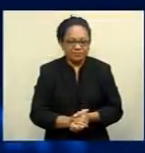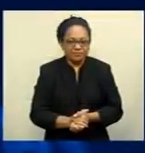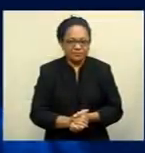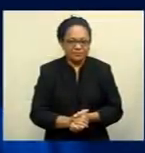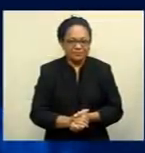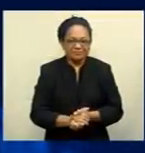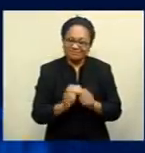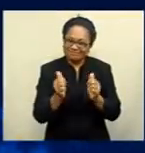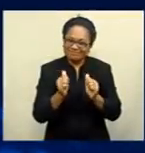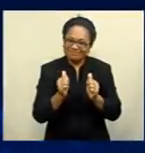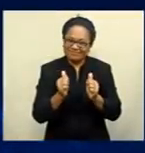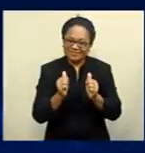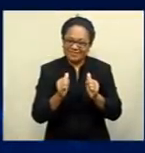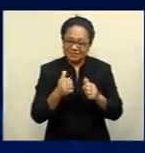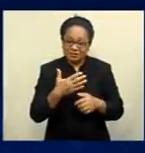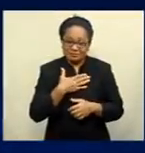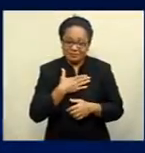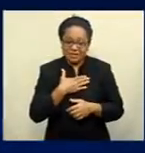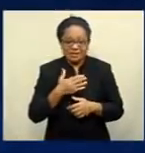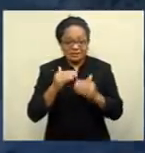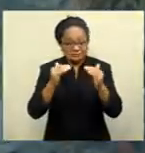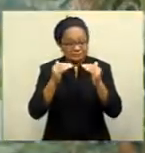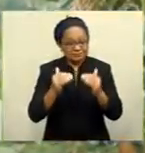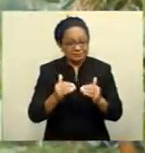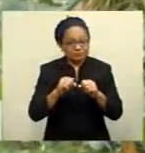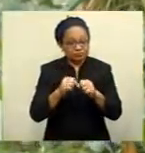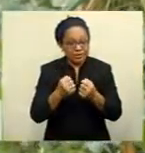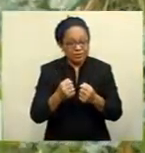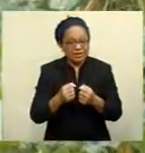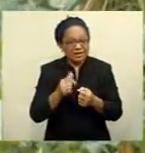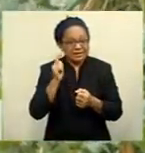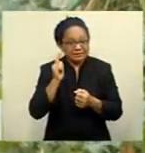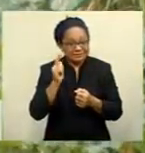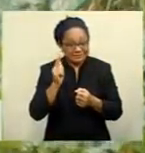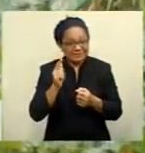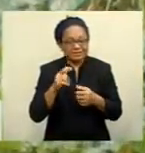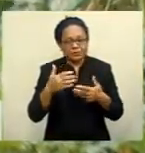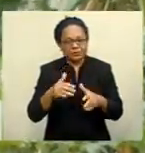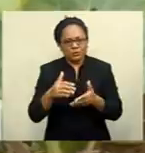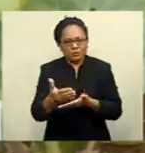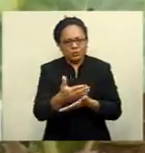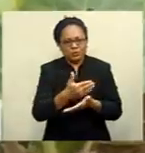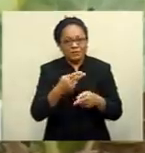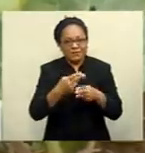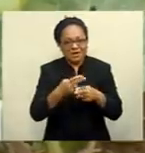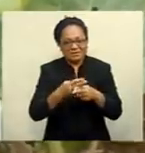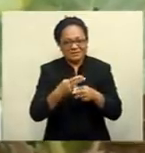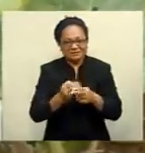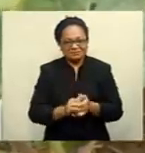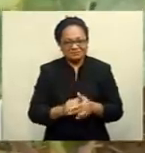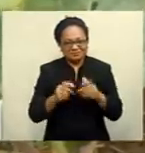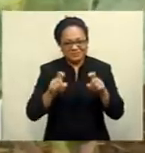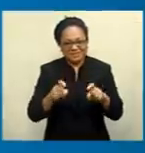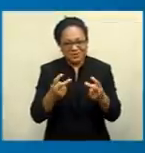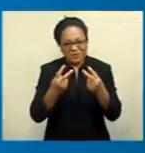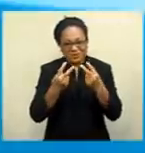That is the latest from Mayan, but coming up after the break, teacher reaping the benefits of farming. Stay with us.